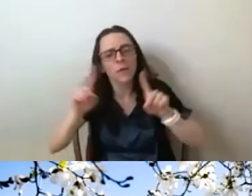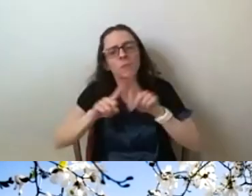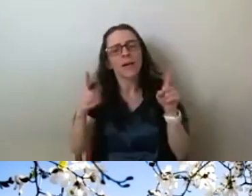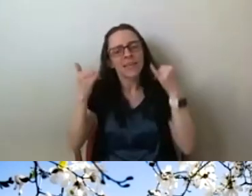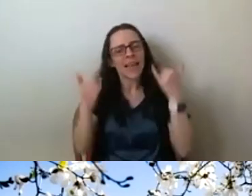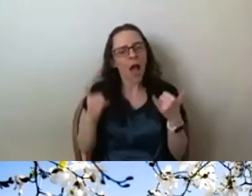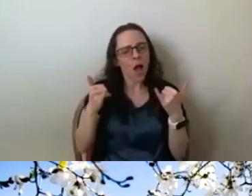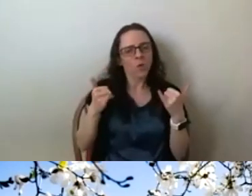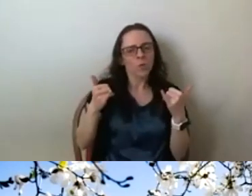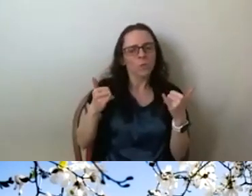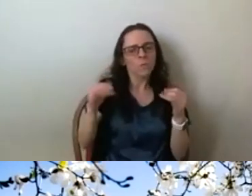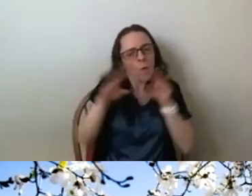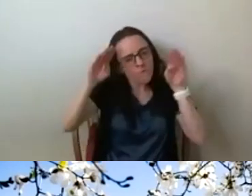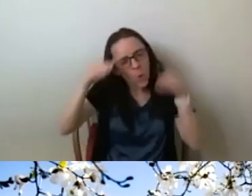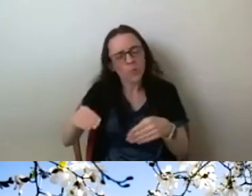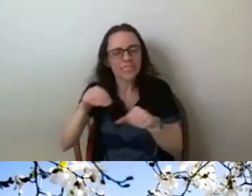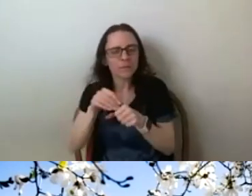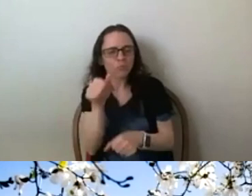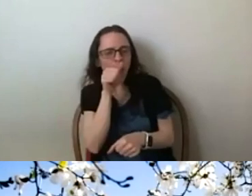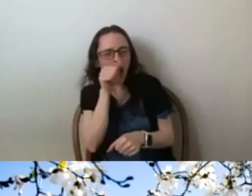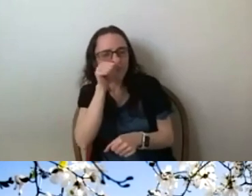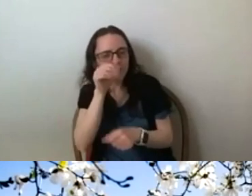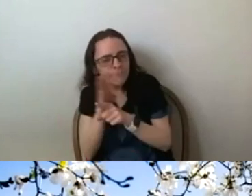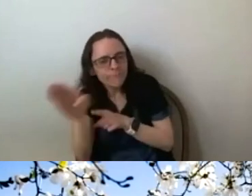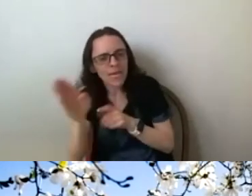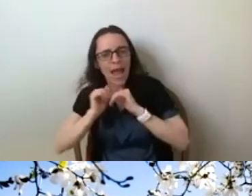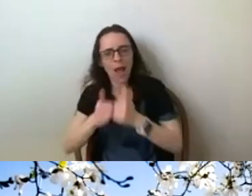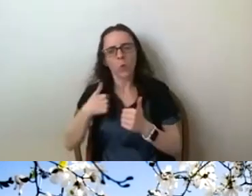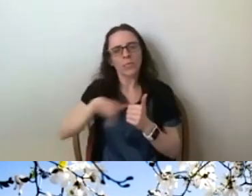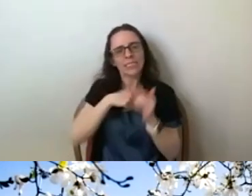the, what we can do in the technology industry. Mm-hmm.